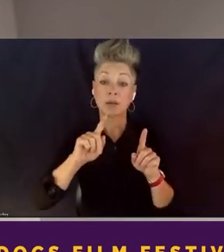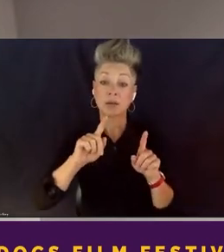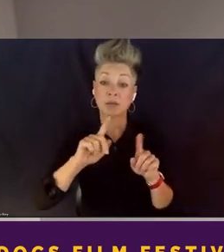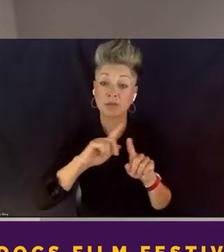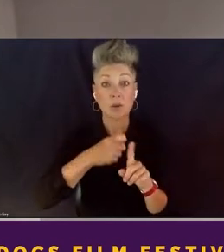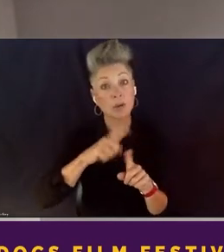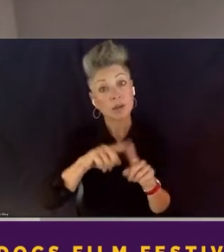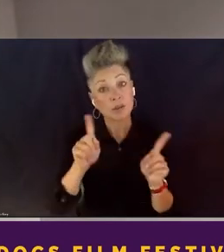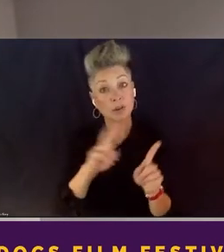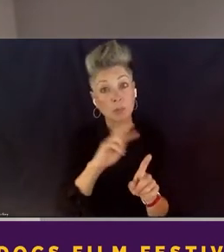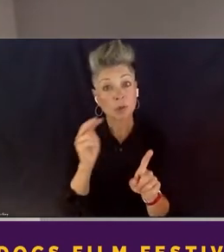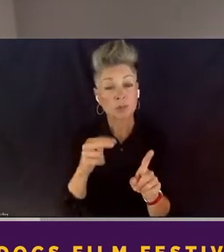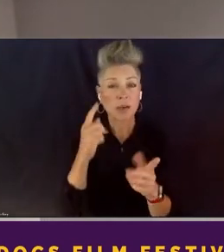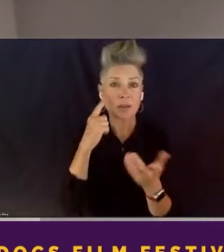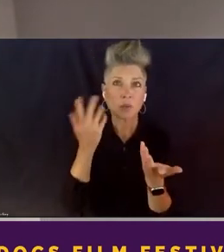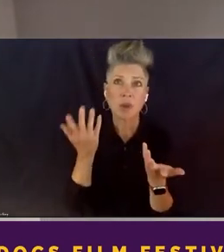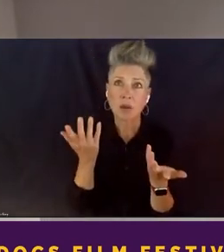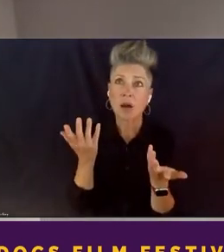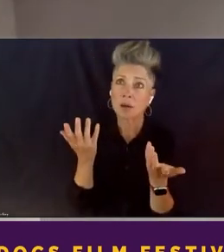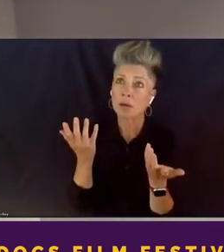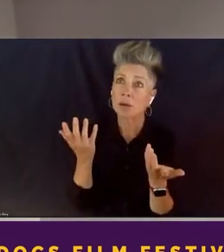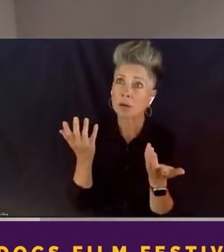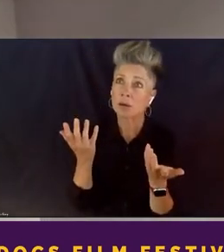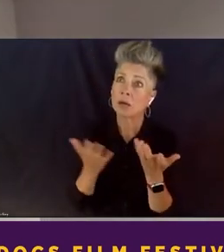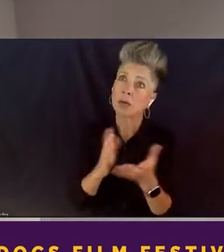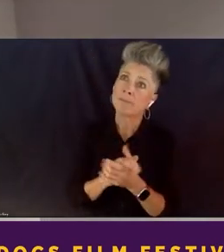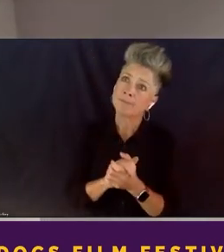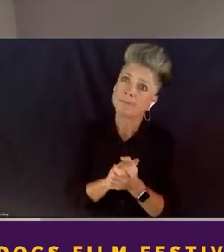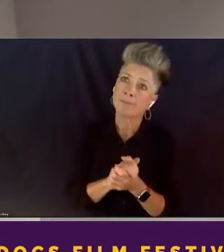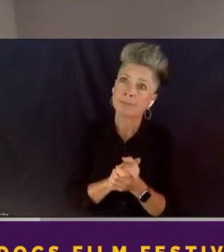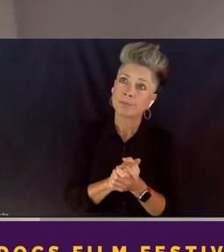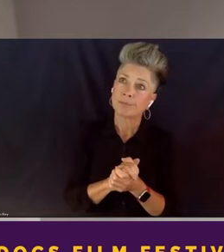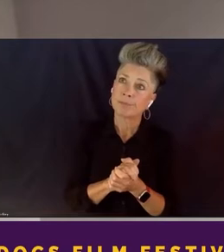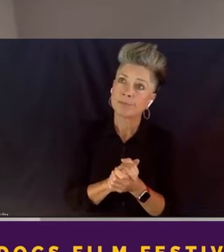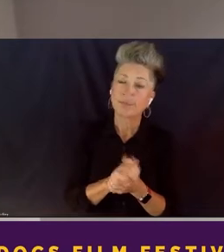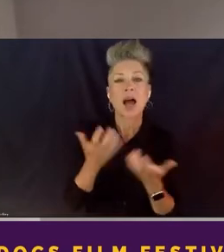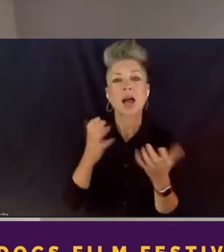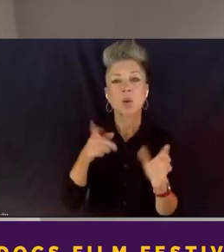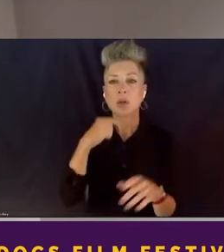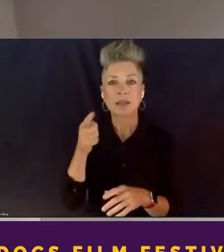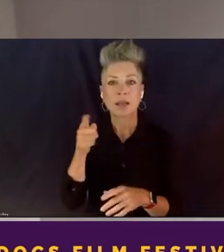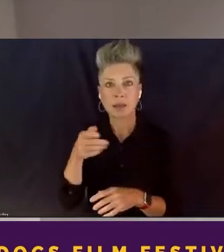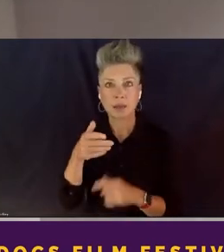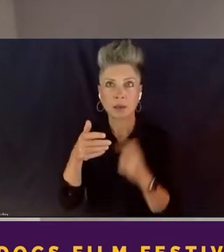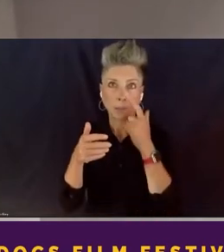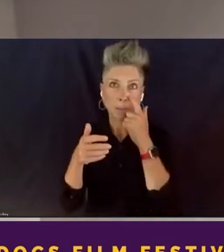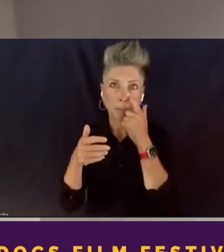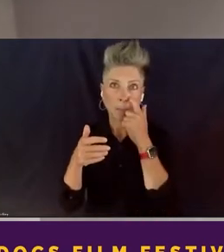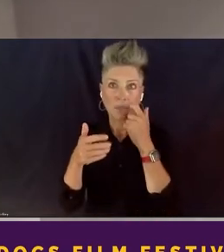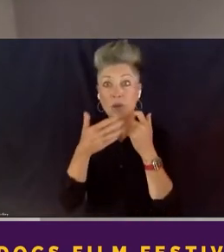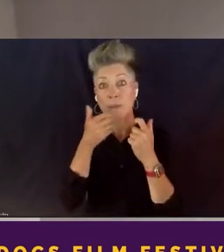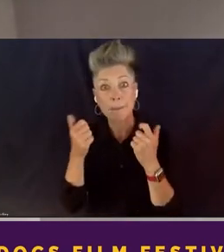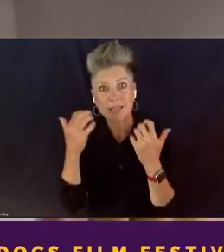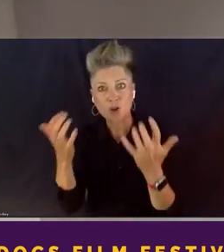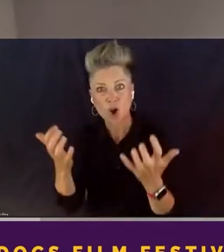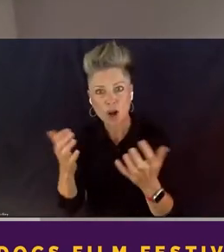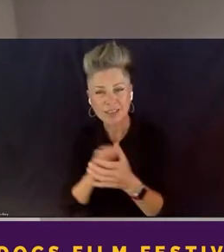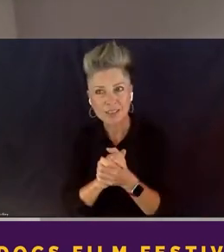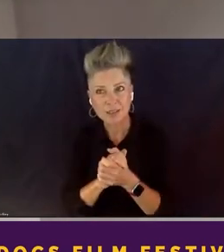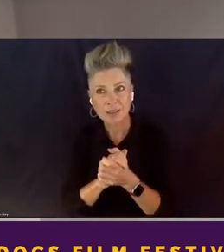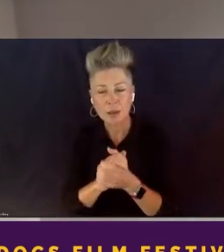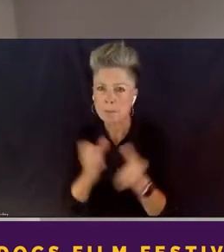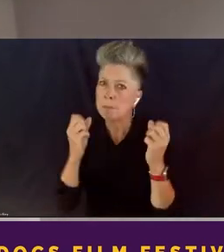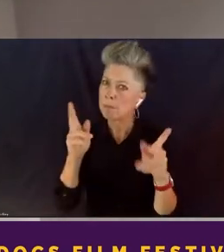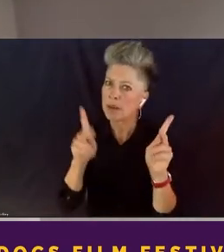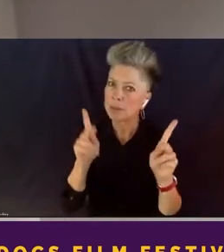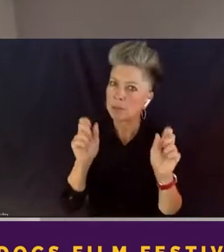like, what better audience to, I mean, I don't want to say they're the best audience, because I think obviously there's a lot of people who can be affected by